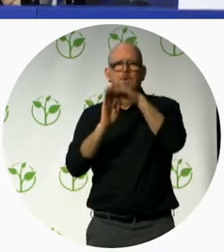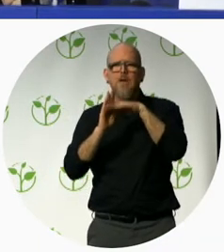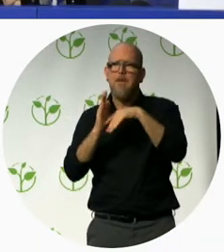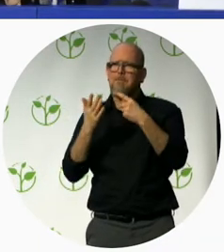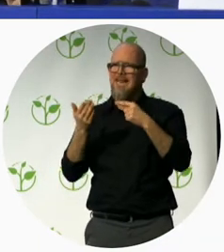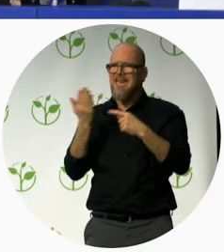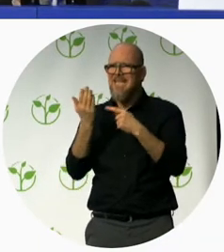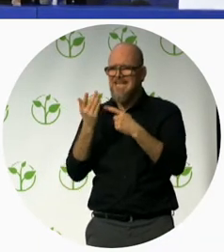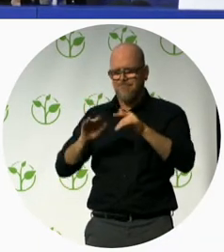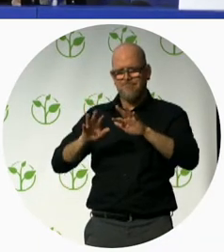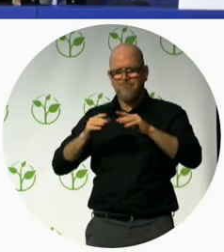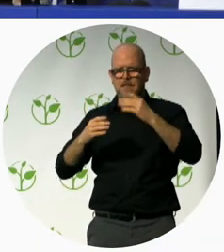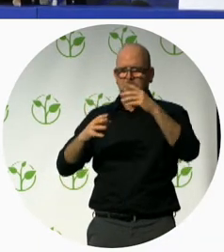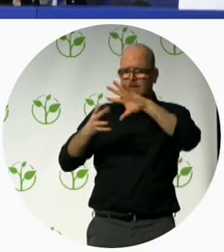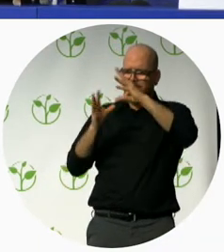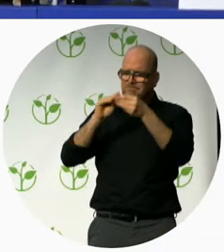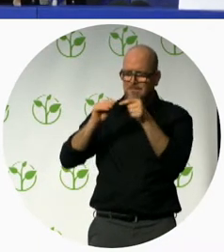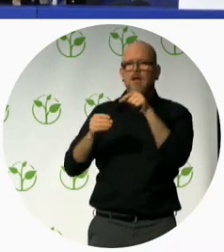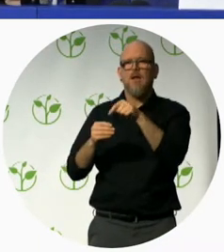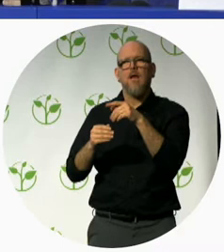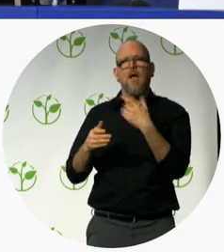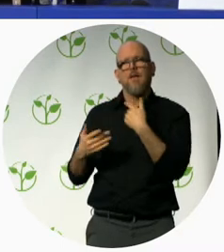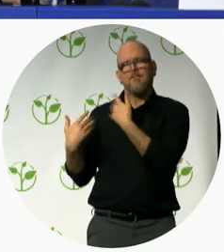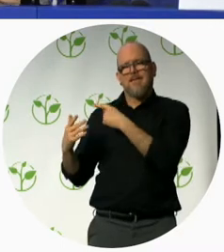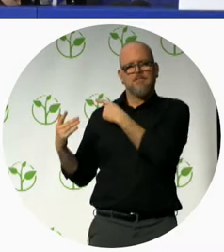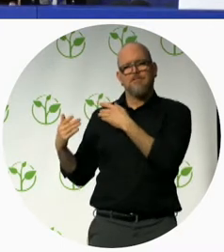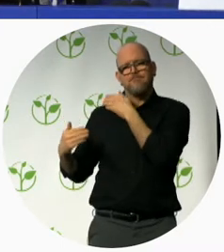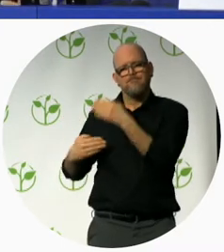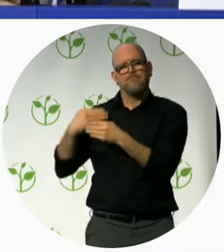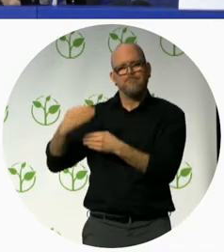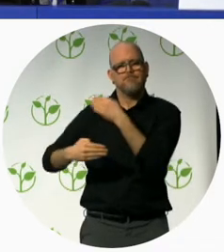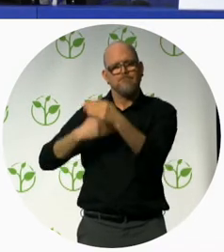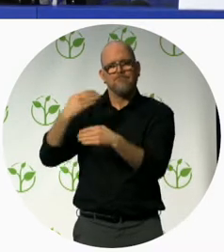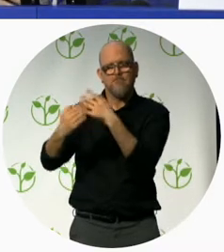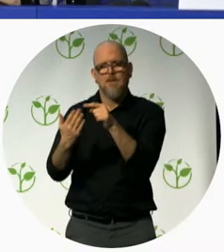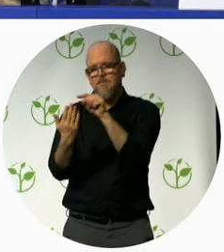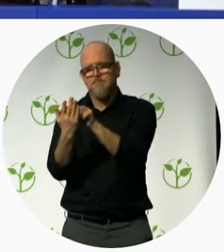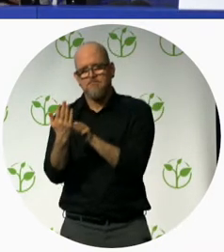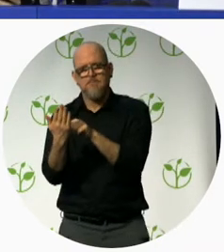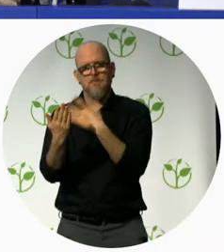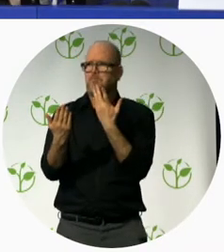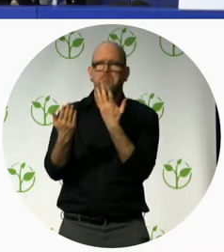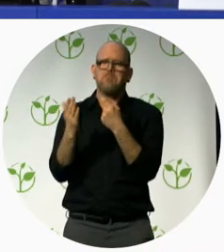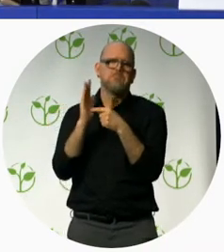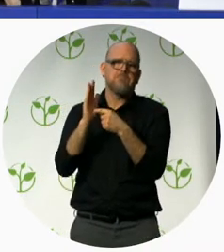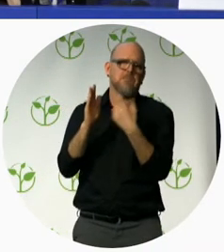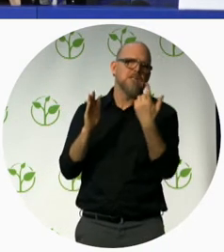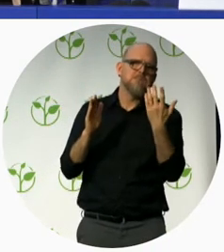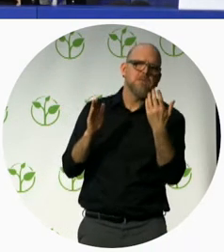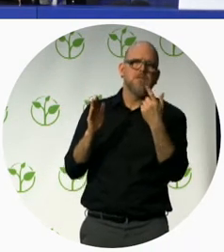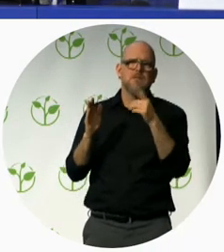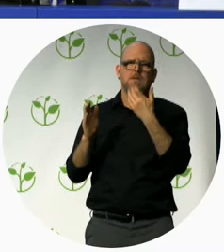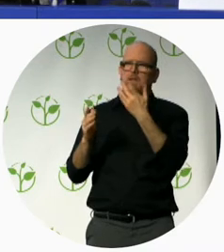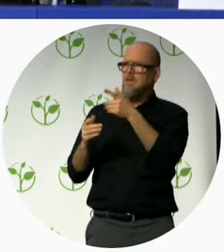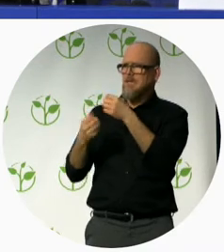part of the organization core educational e-learning programs which include for example blood transfusion safety and other mandatory